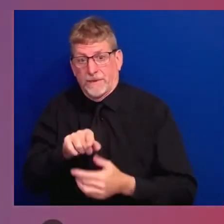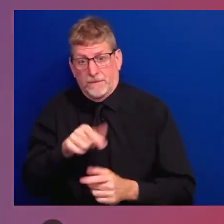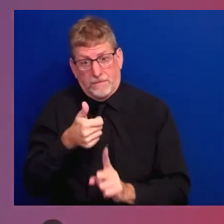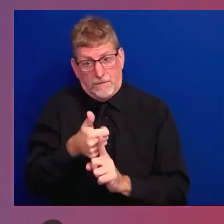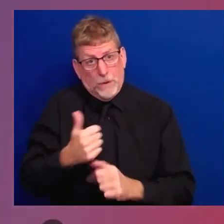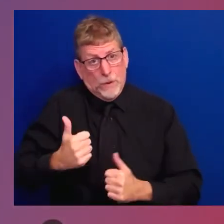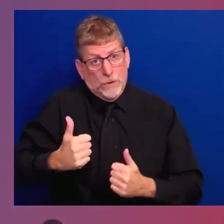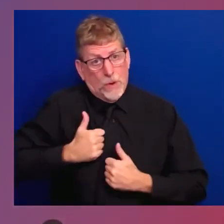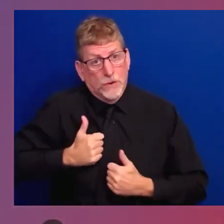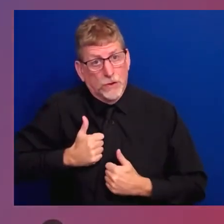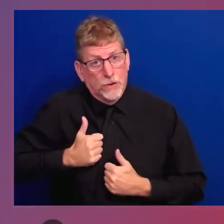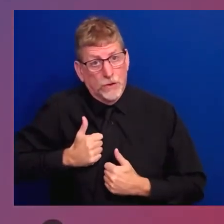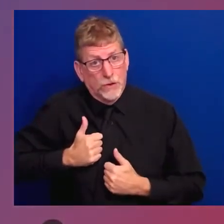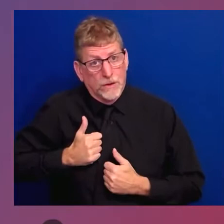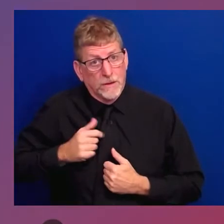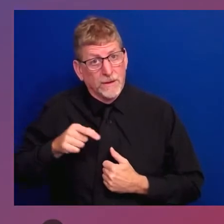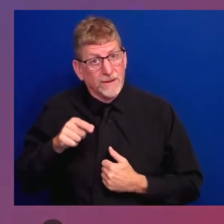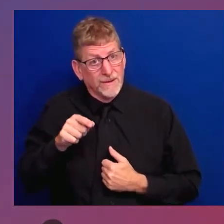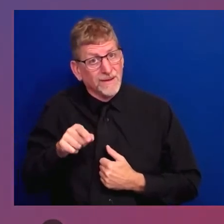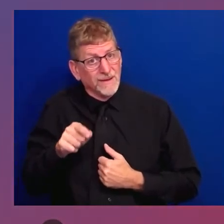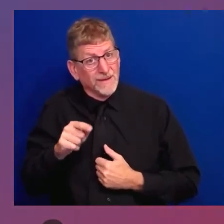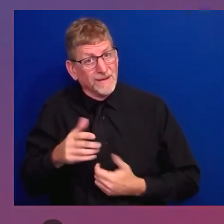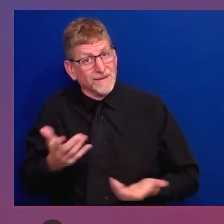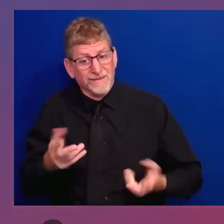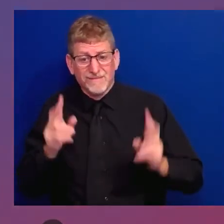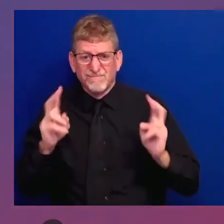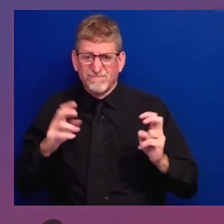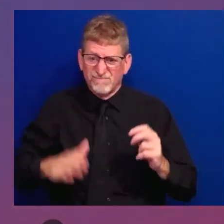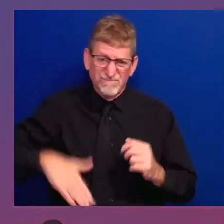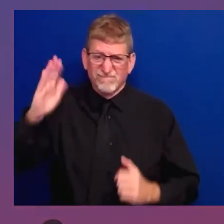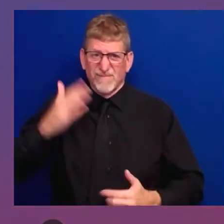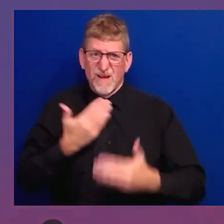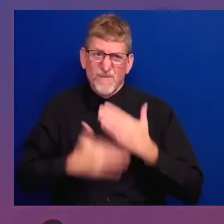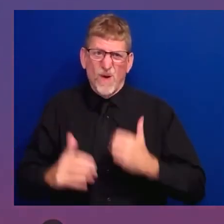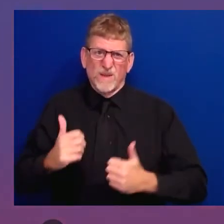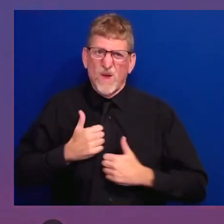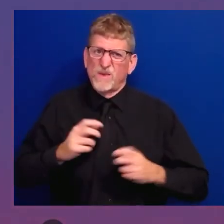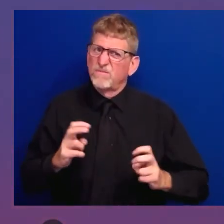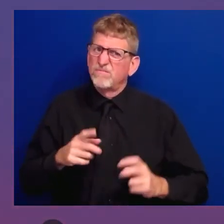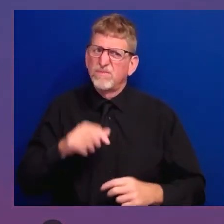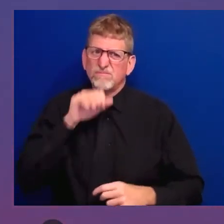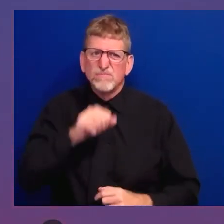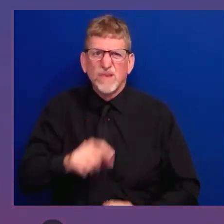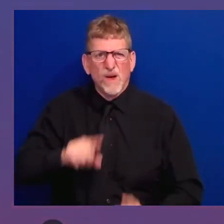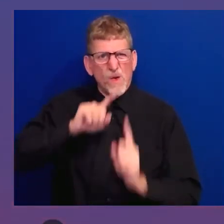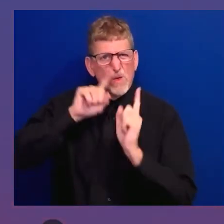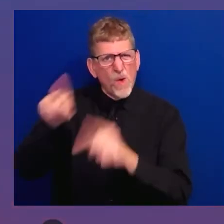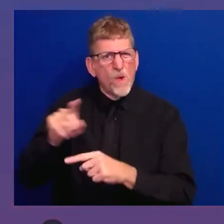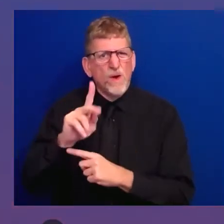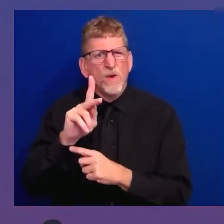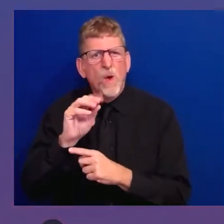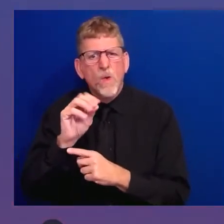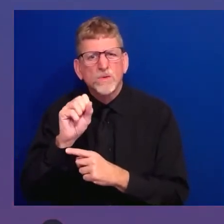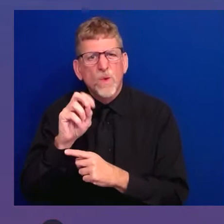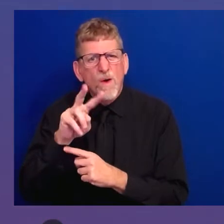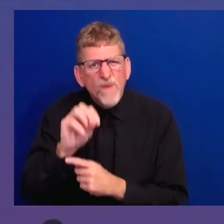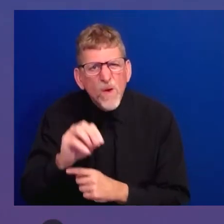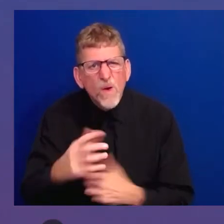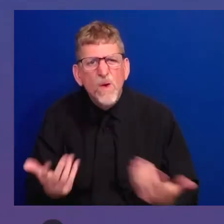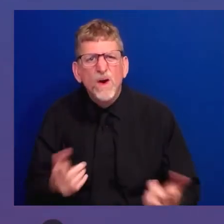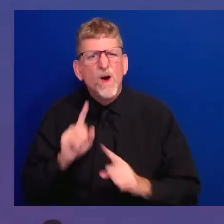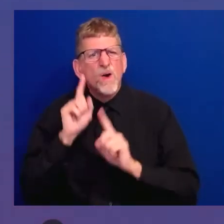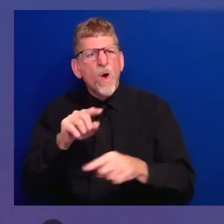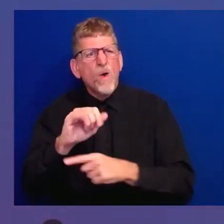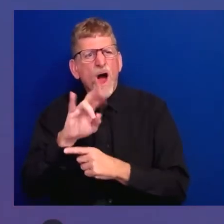national Army, National Guard, combat medic in Kosovo in Iraq, stationed at the same bases and around the same exact time as my son,